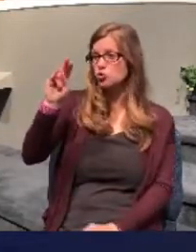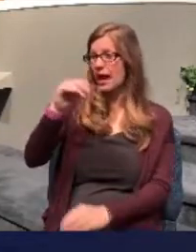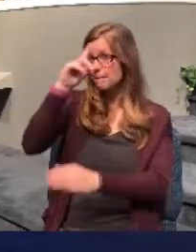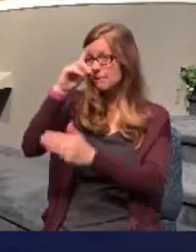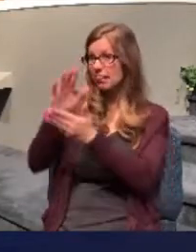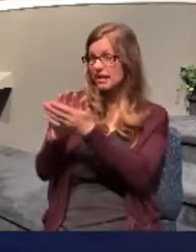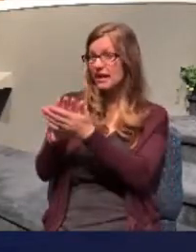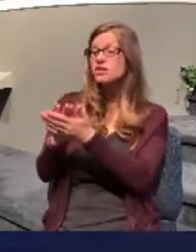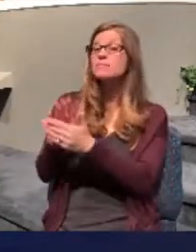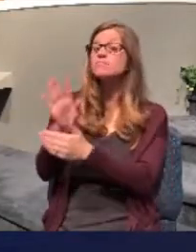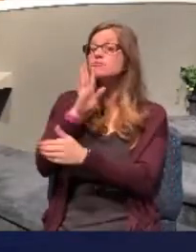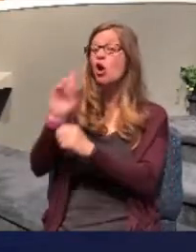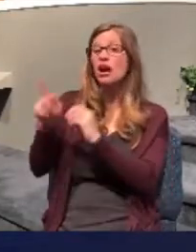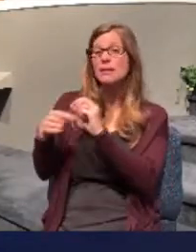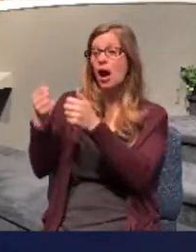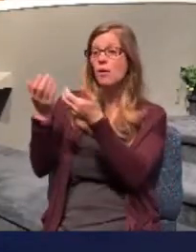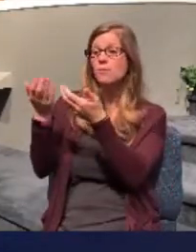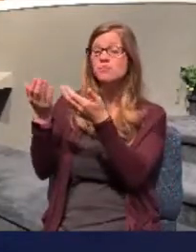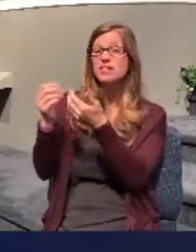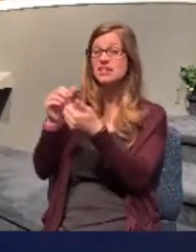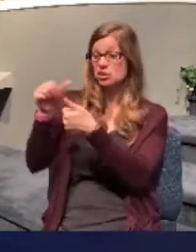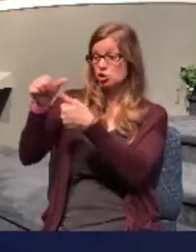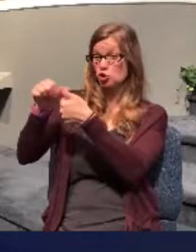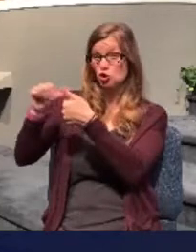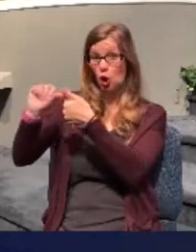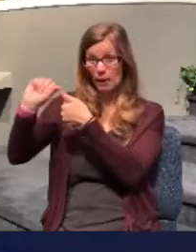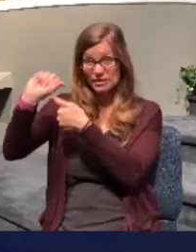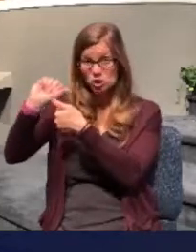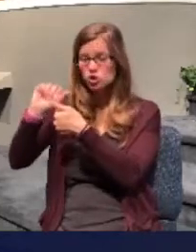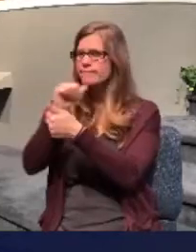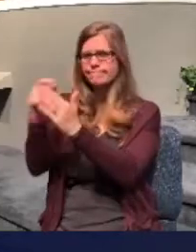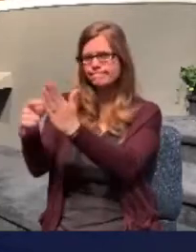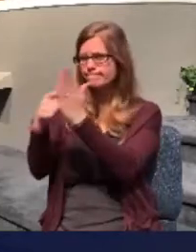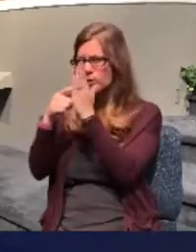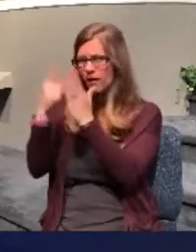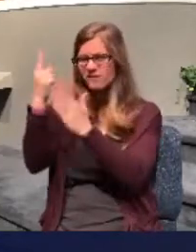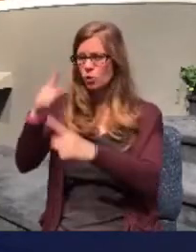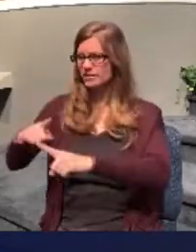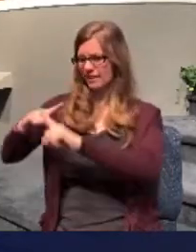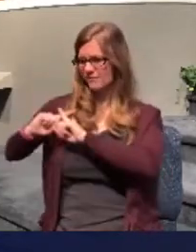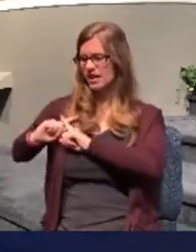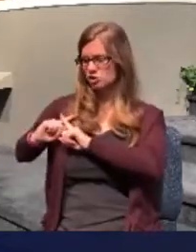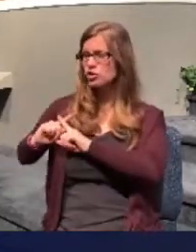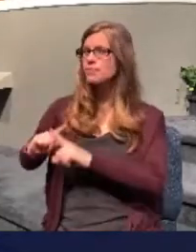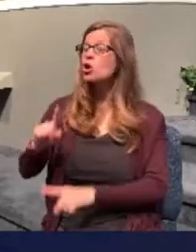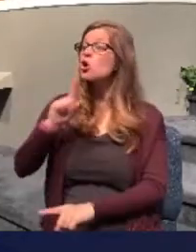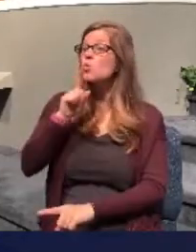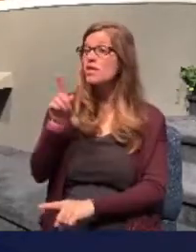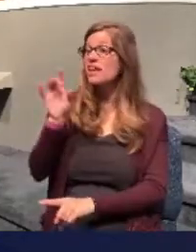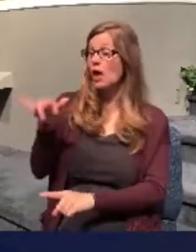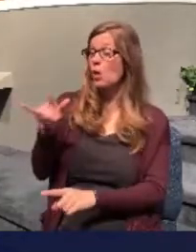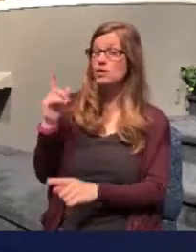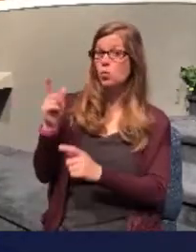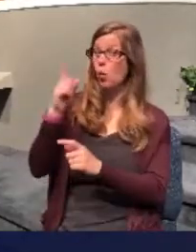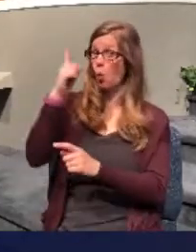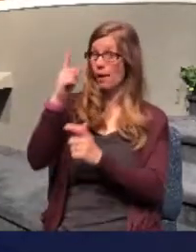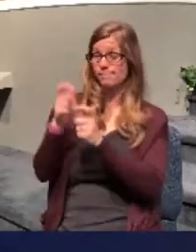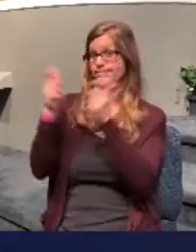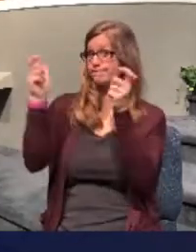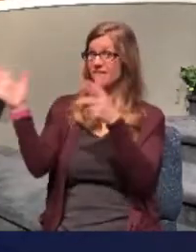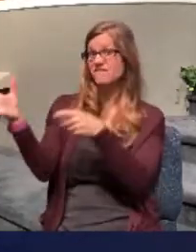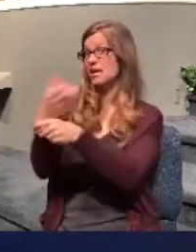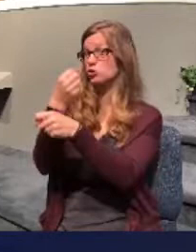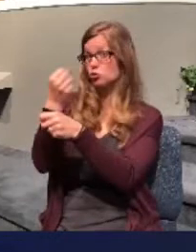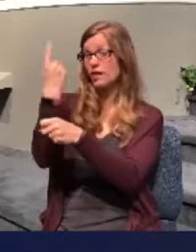circumcised in order to be saved. It was a huge, huge victory for what we would call Gentile